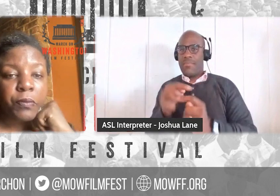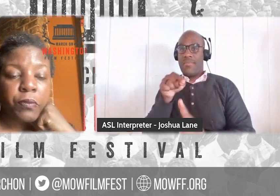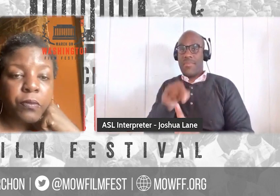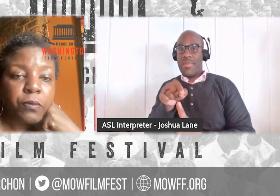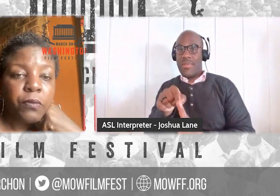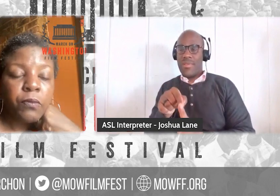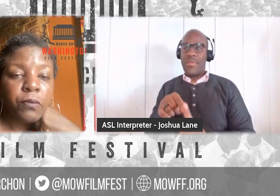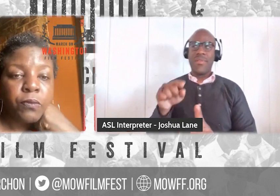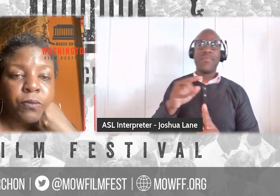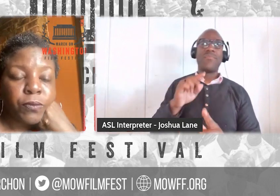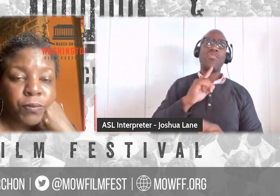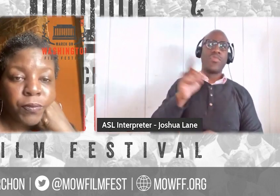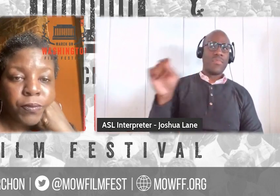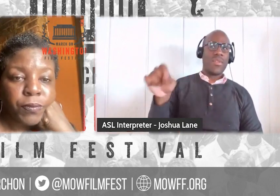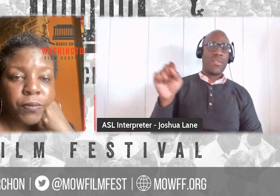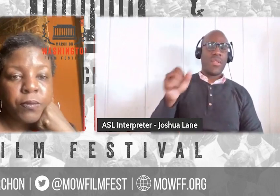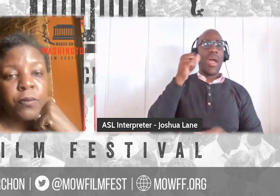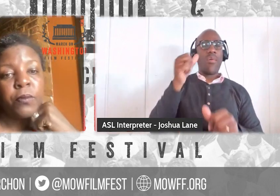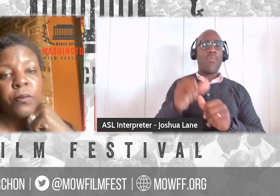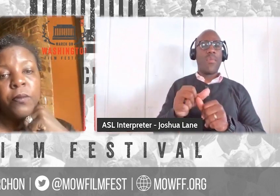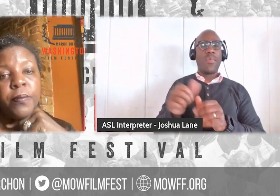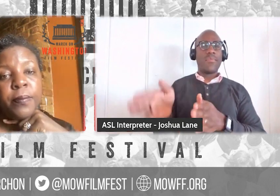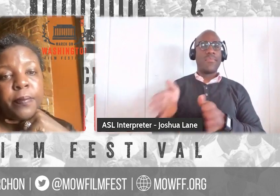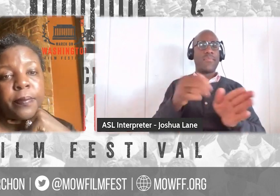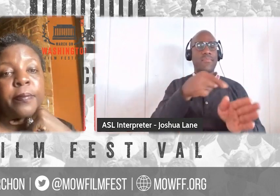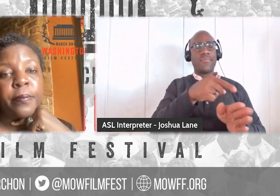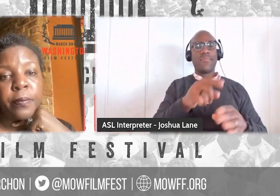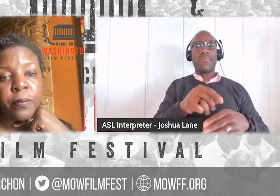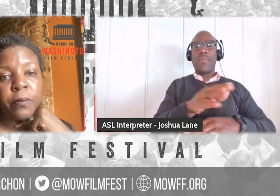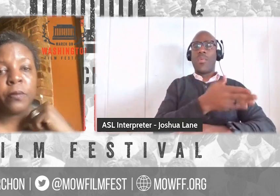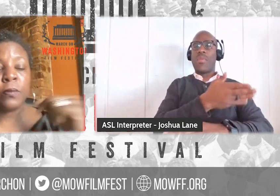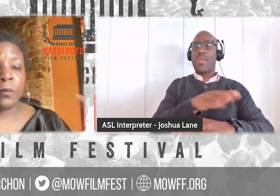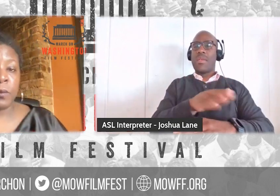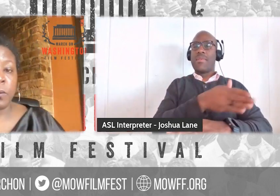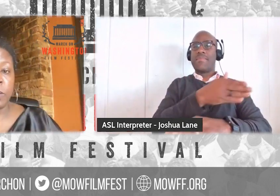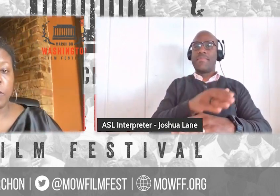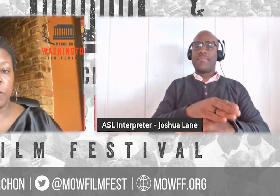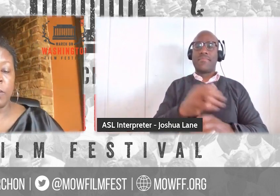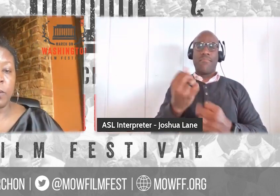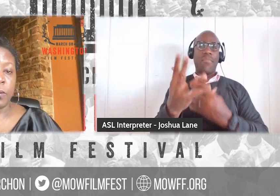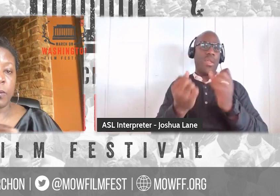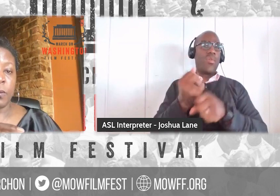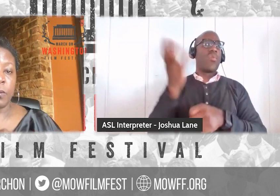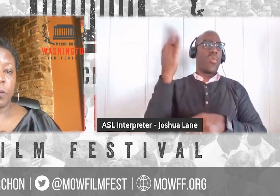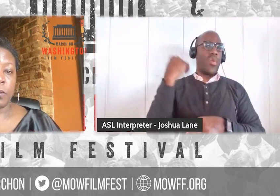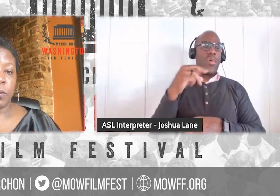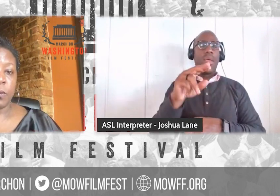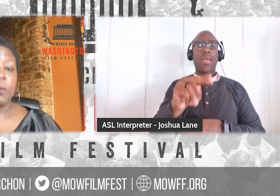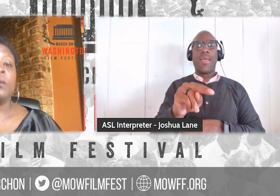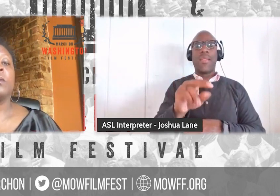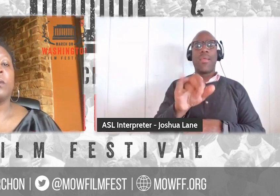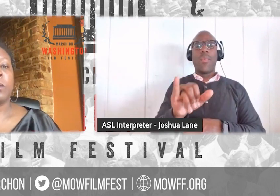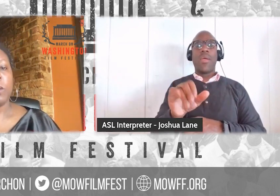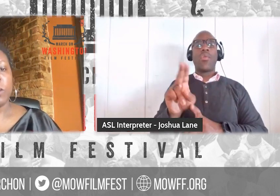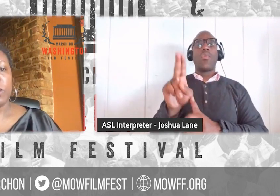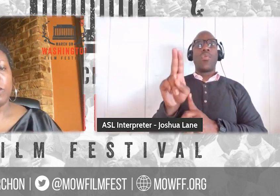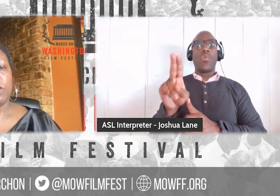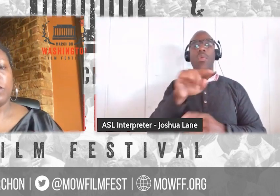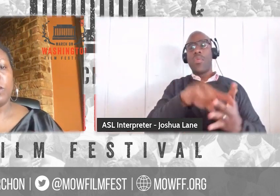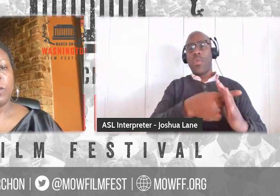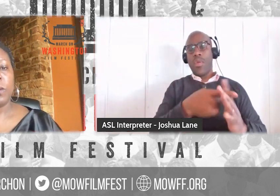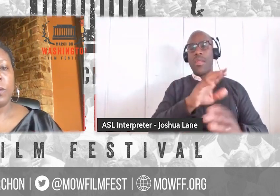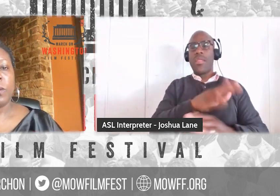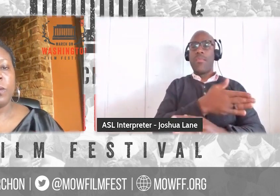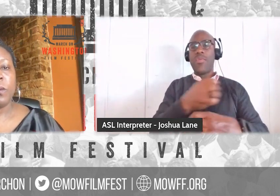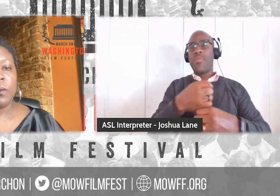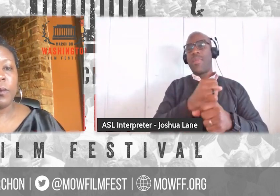Years ago, I remember on the music side when NYU started their music